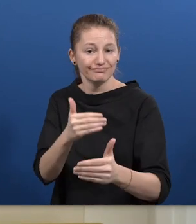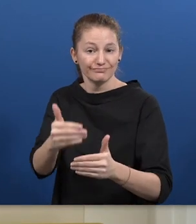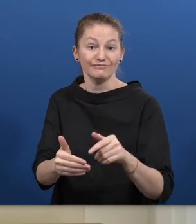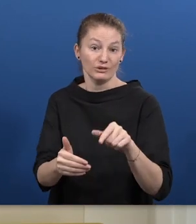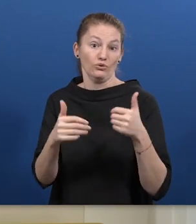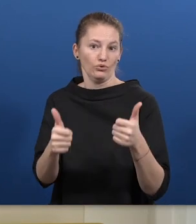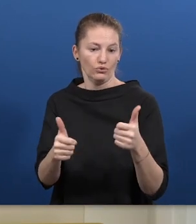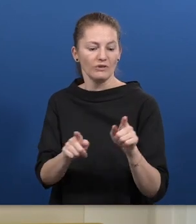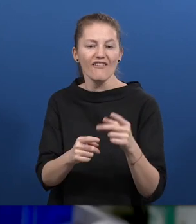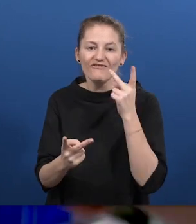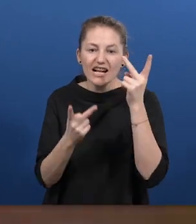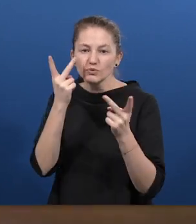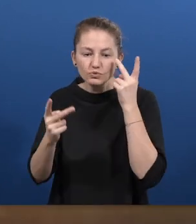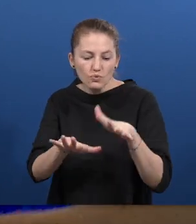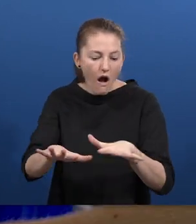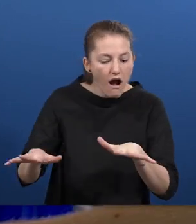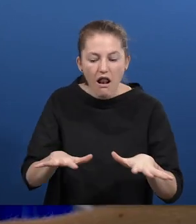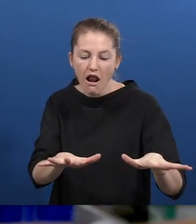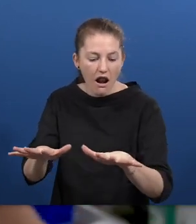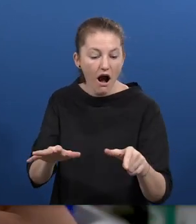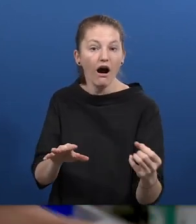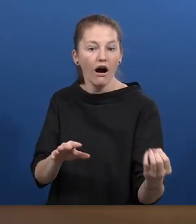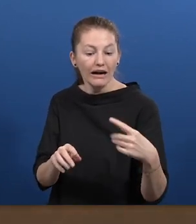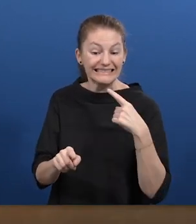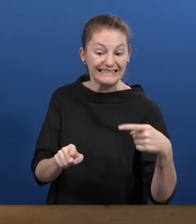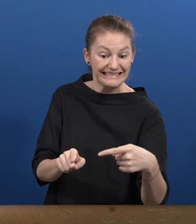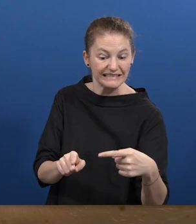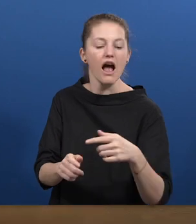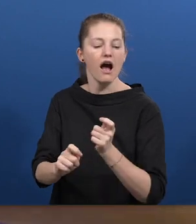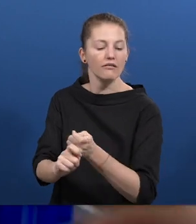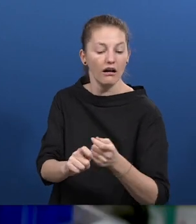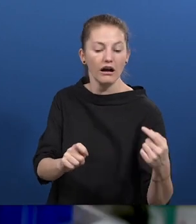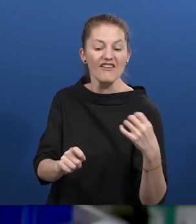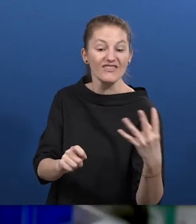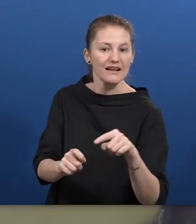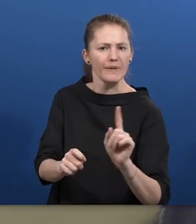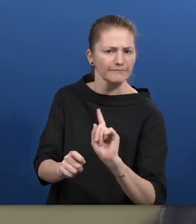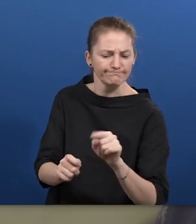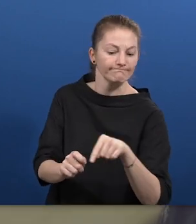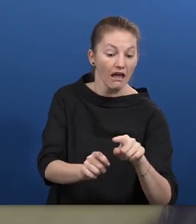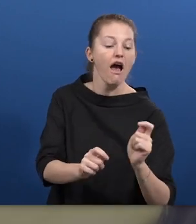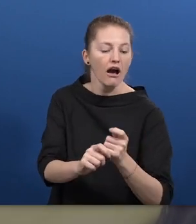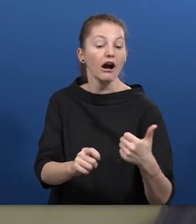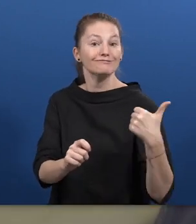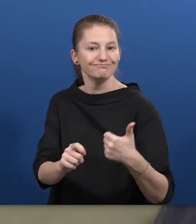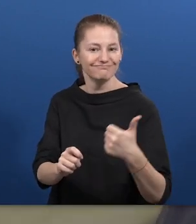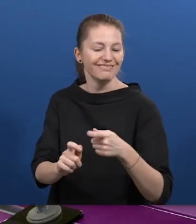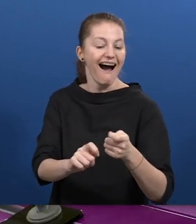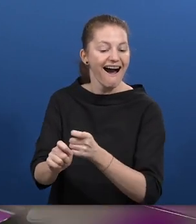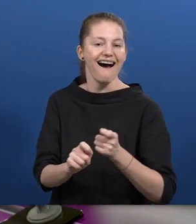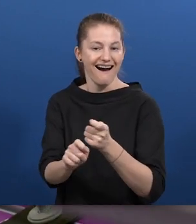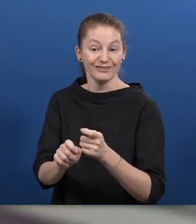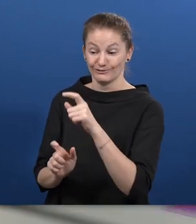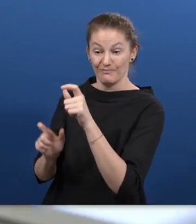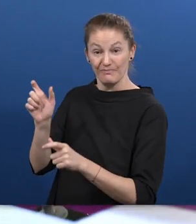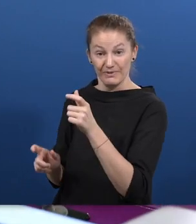intuitive visual guidance, feedback and confirmation. Low-skilled operators or operators with a disability really